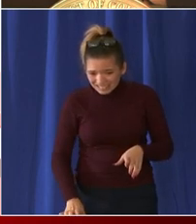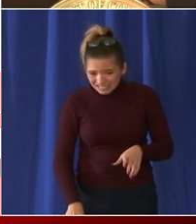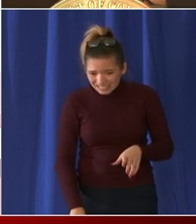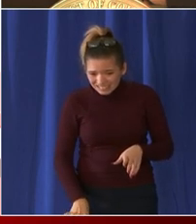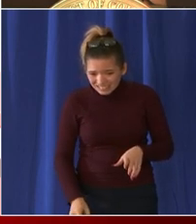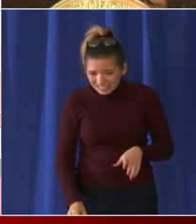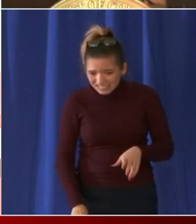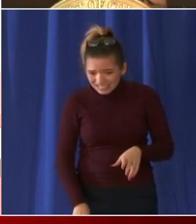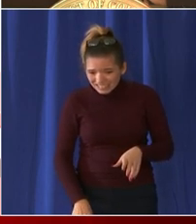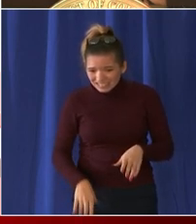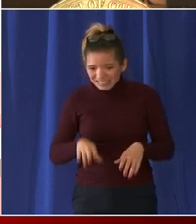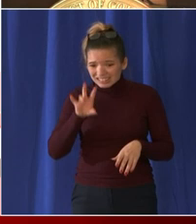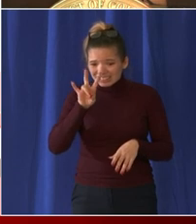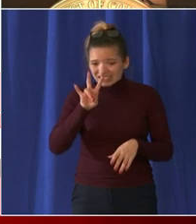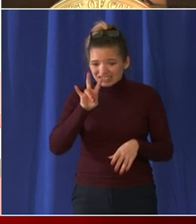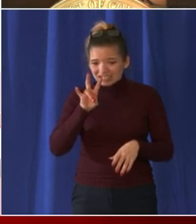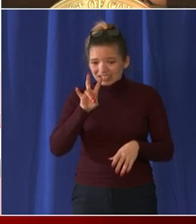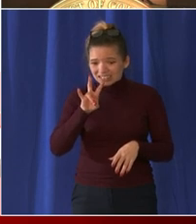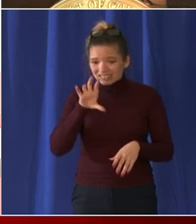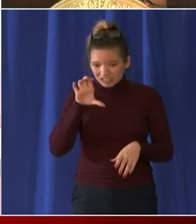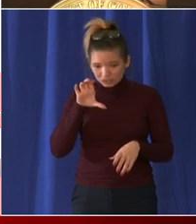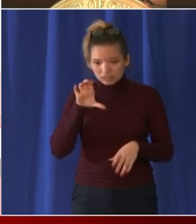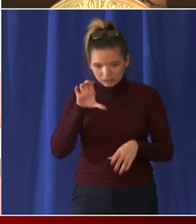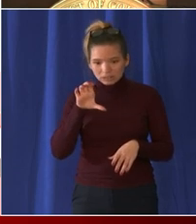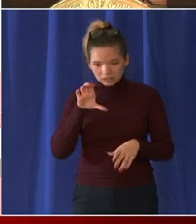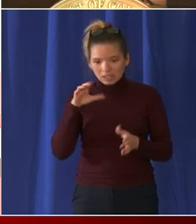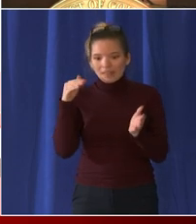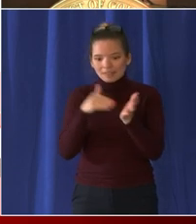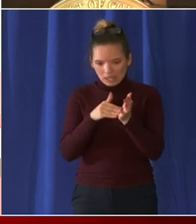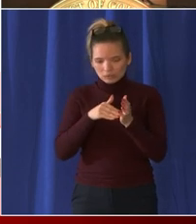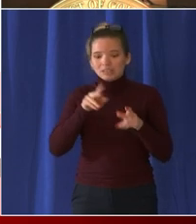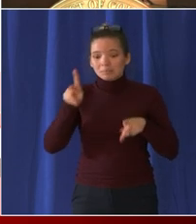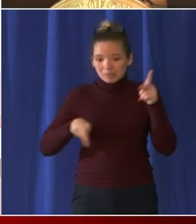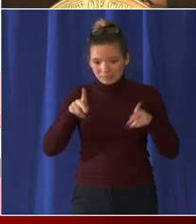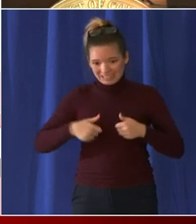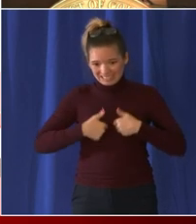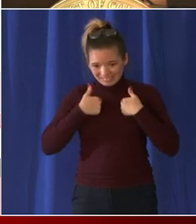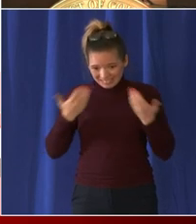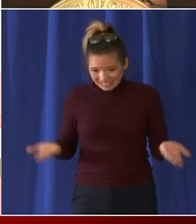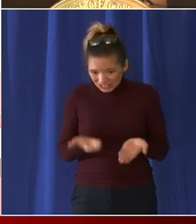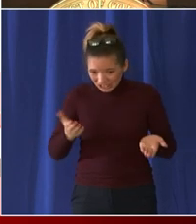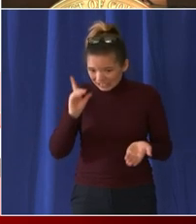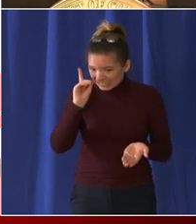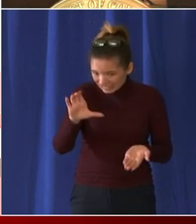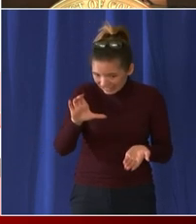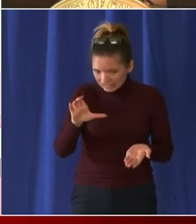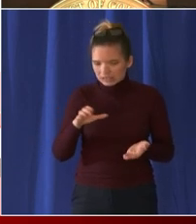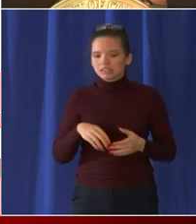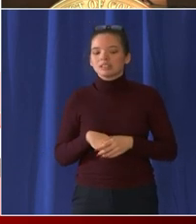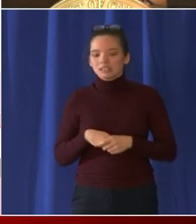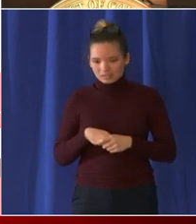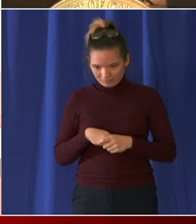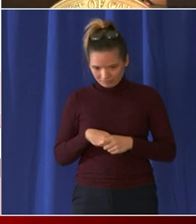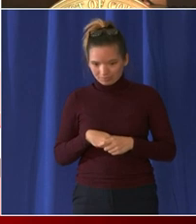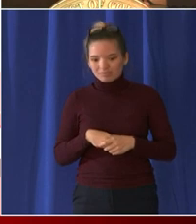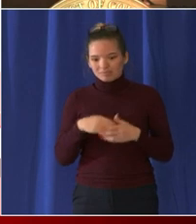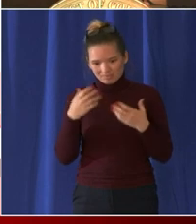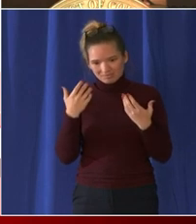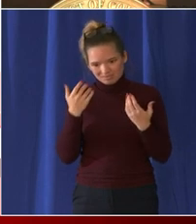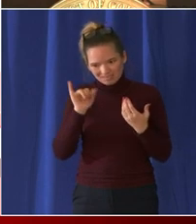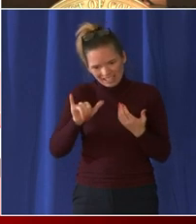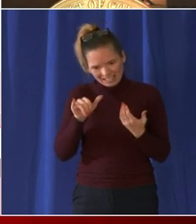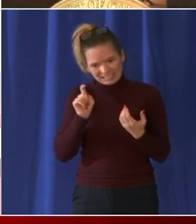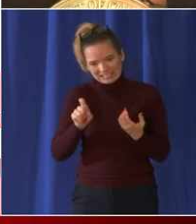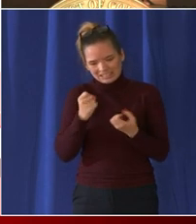uh we also know that we must do more to protect the peaceful transfer of power uh including